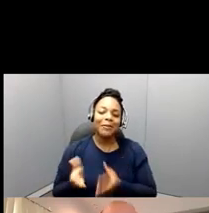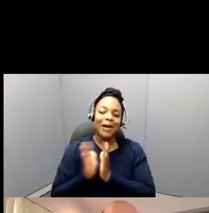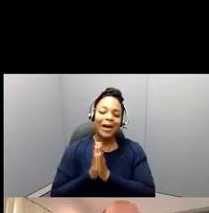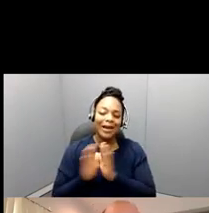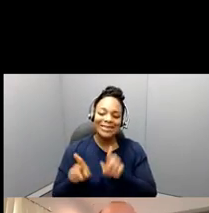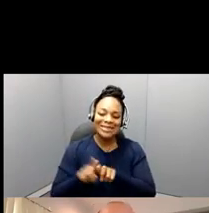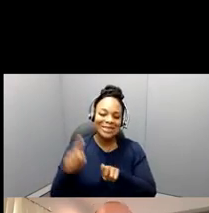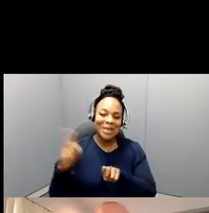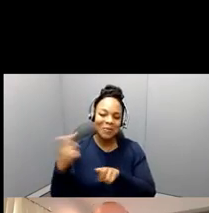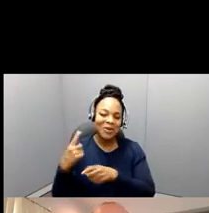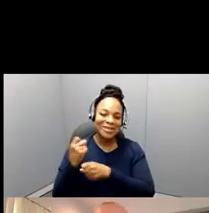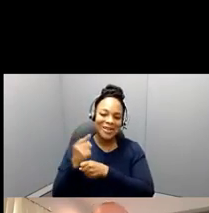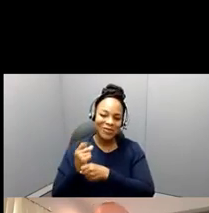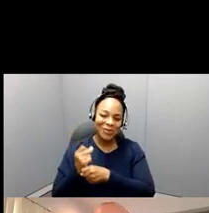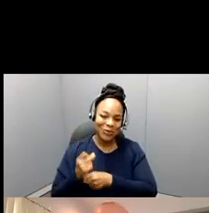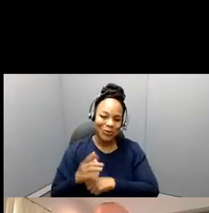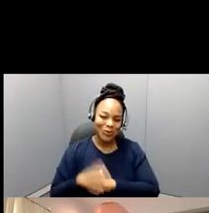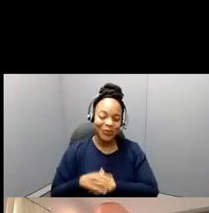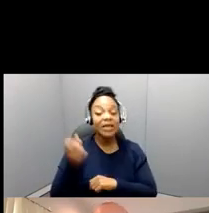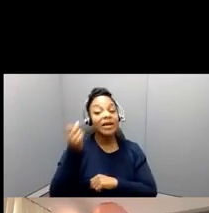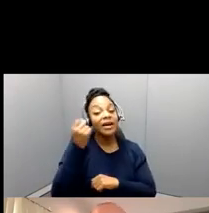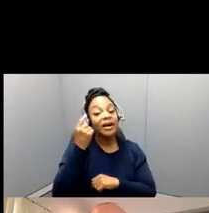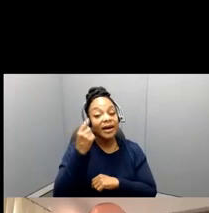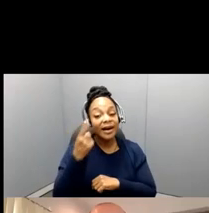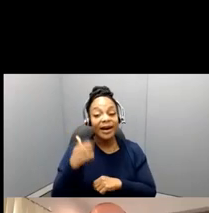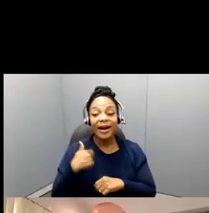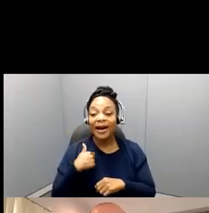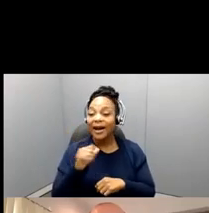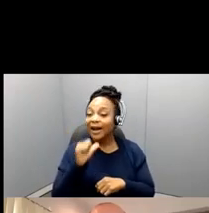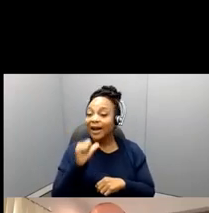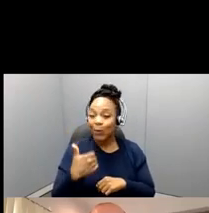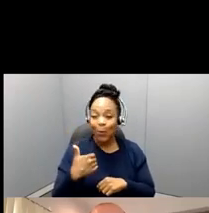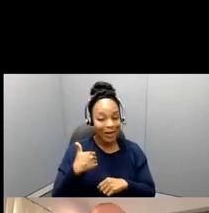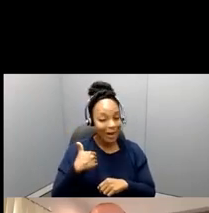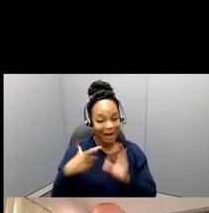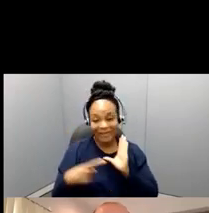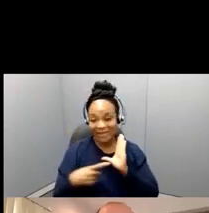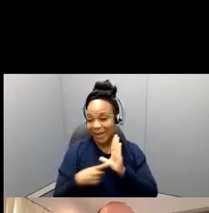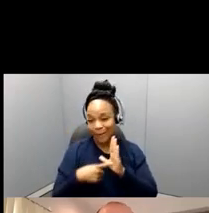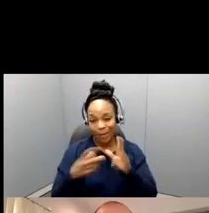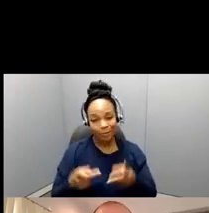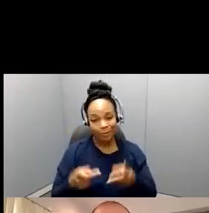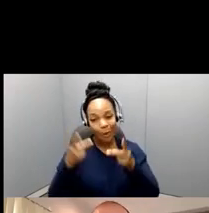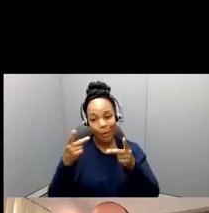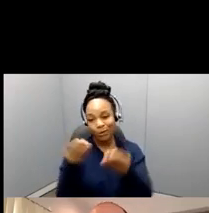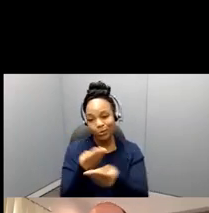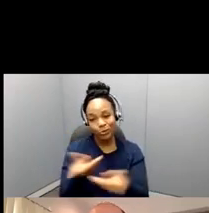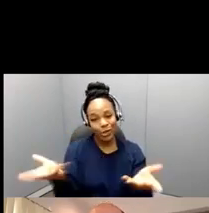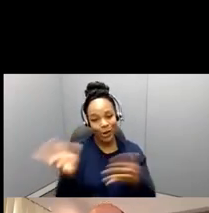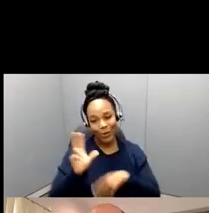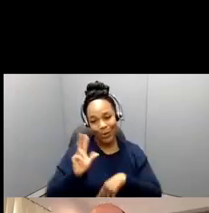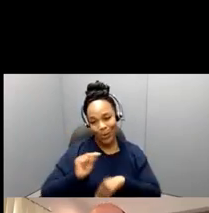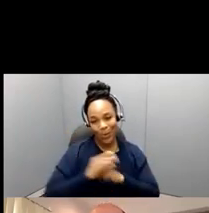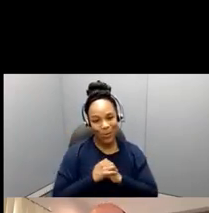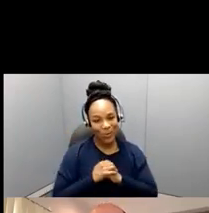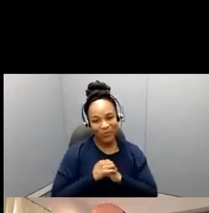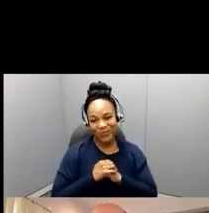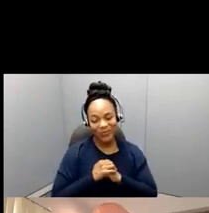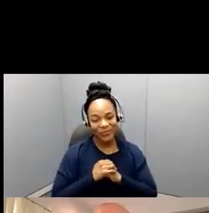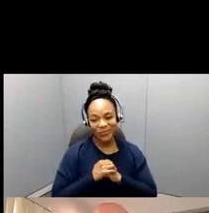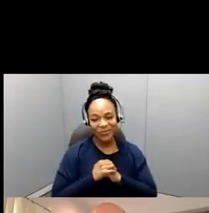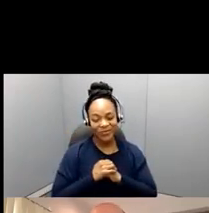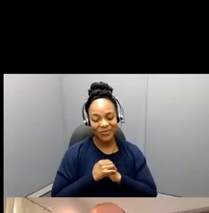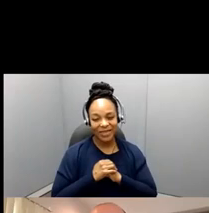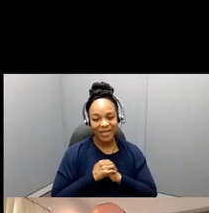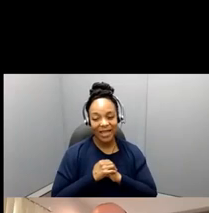we do not have past proposals that are available that we can share, um, you know, although